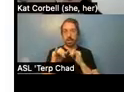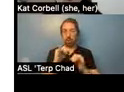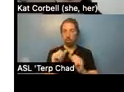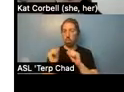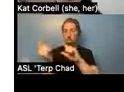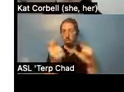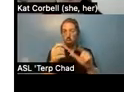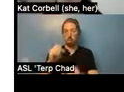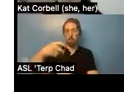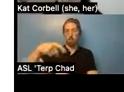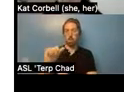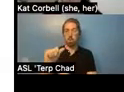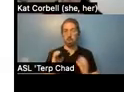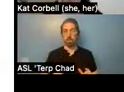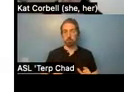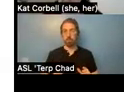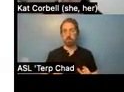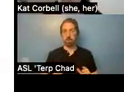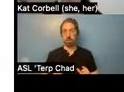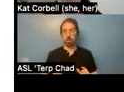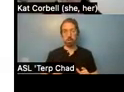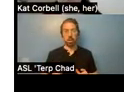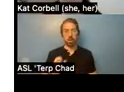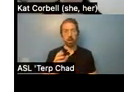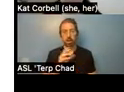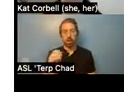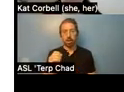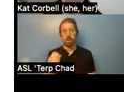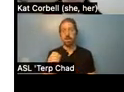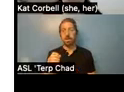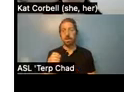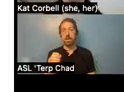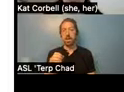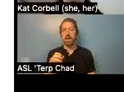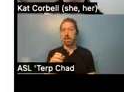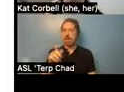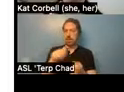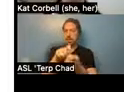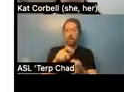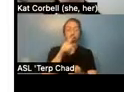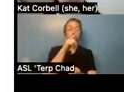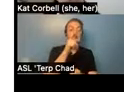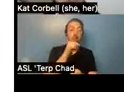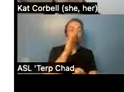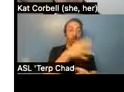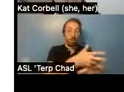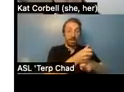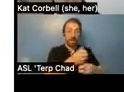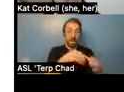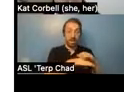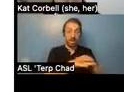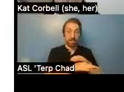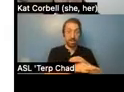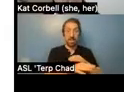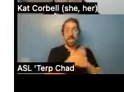information available about who is getting access and who is not getting access to mental health housing. So, um, when